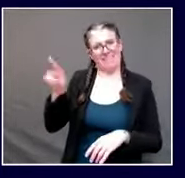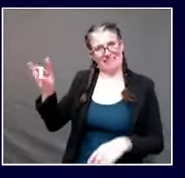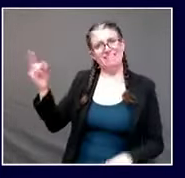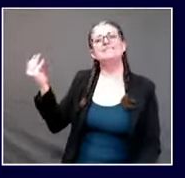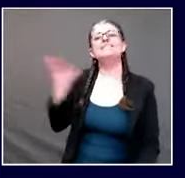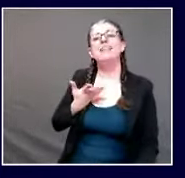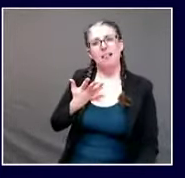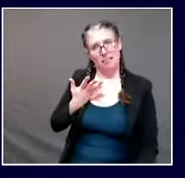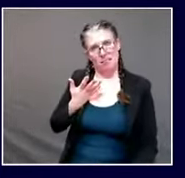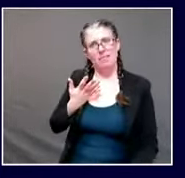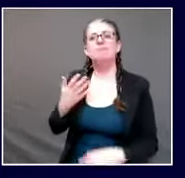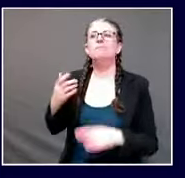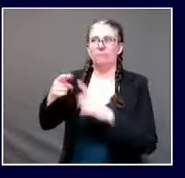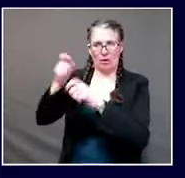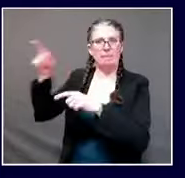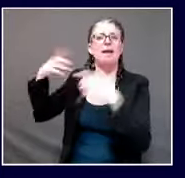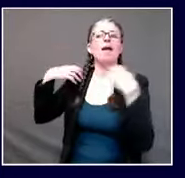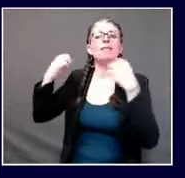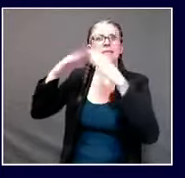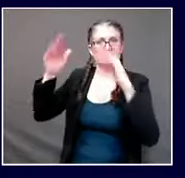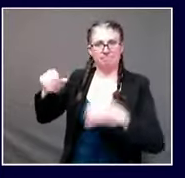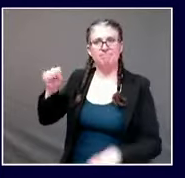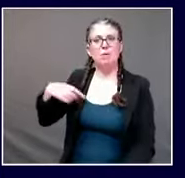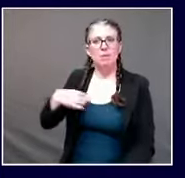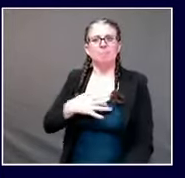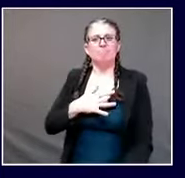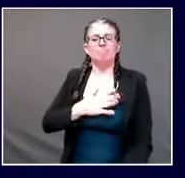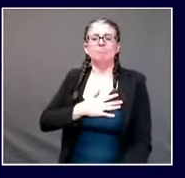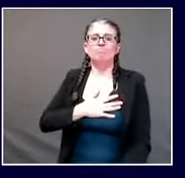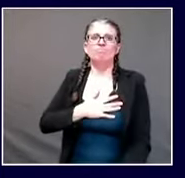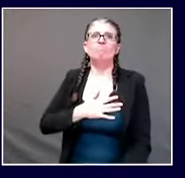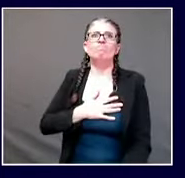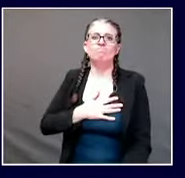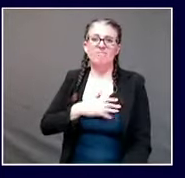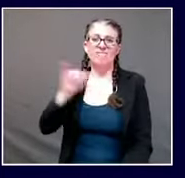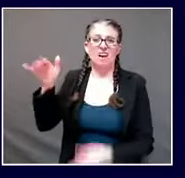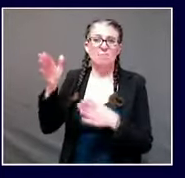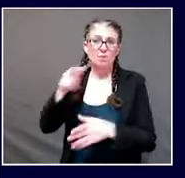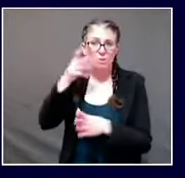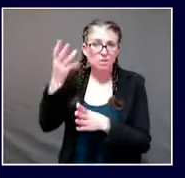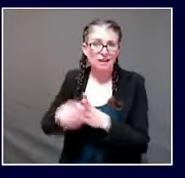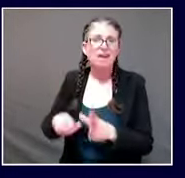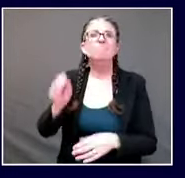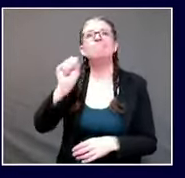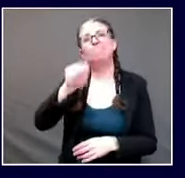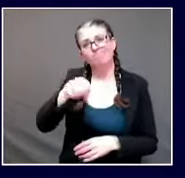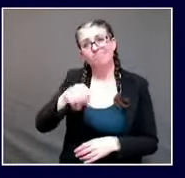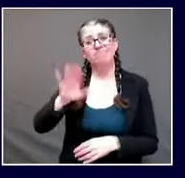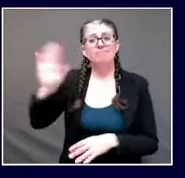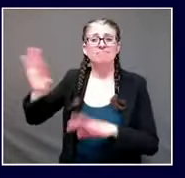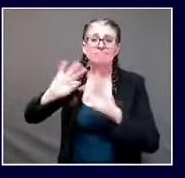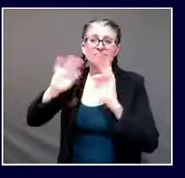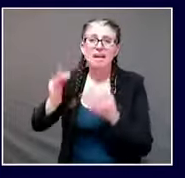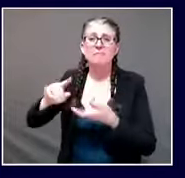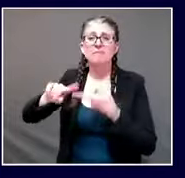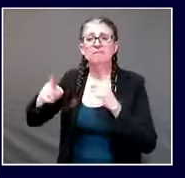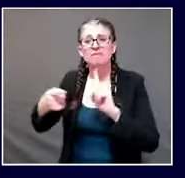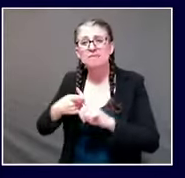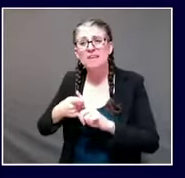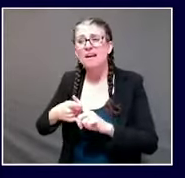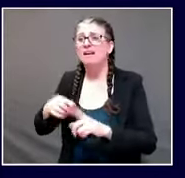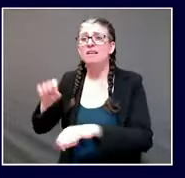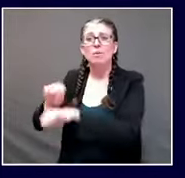the community we are making sure that the details that we have square with uh with the details that they have so at this time